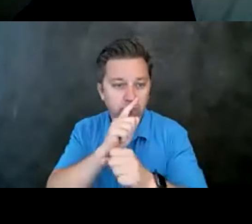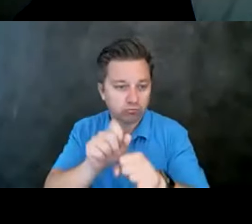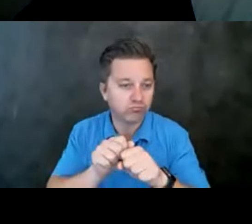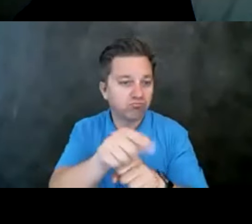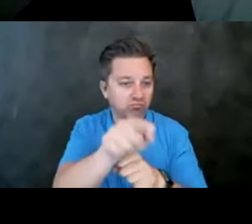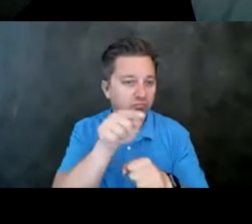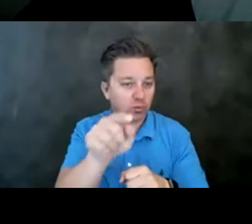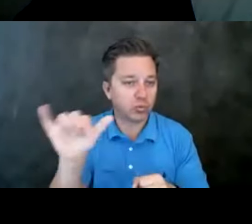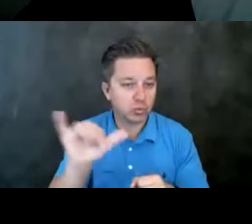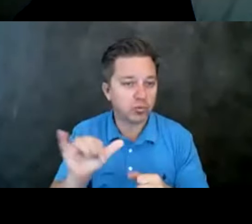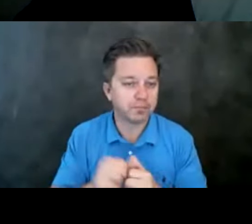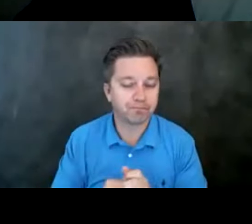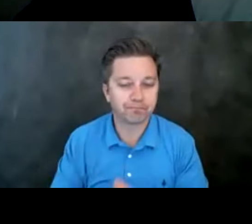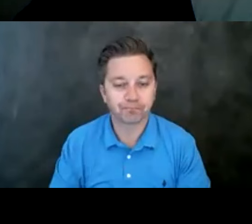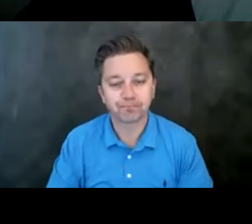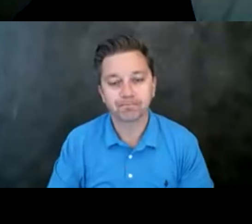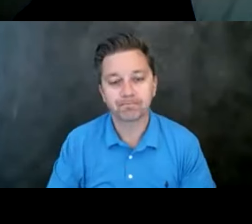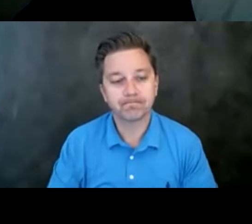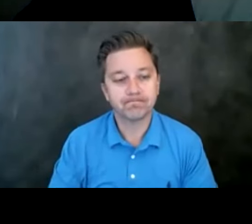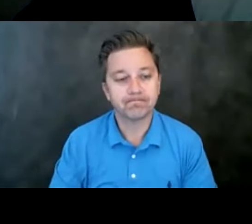um, the content that we will be sharing.